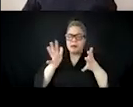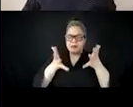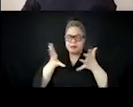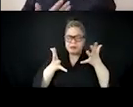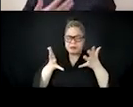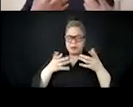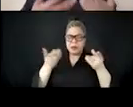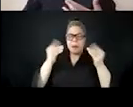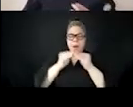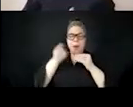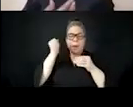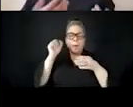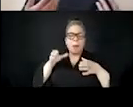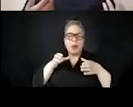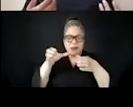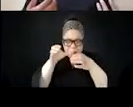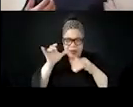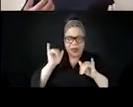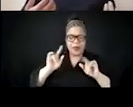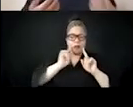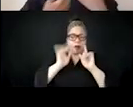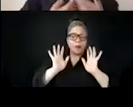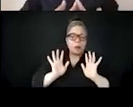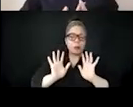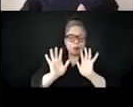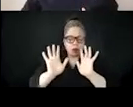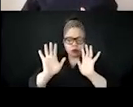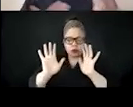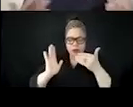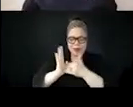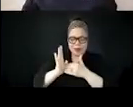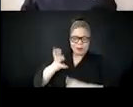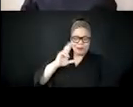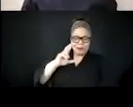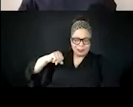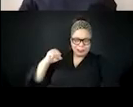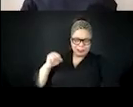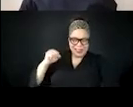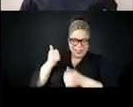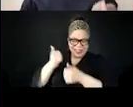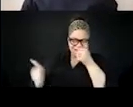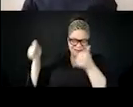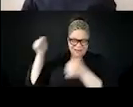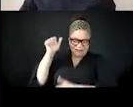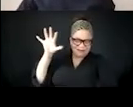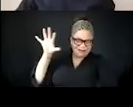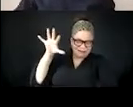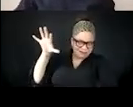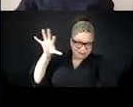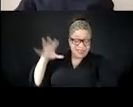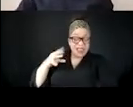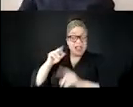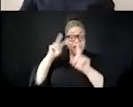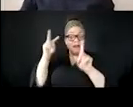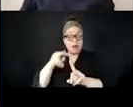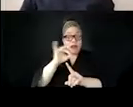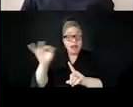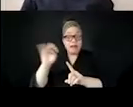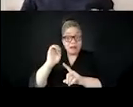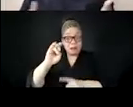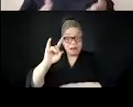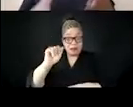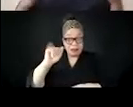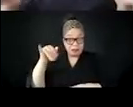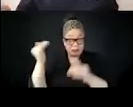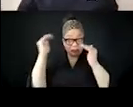media justice that our freedom movements are the largest organized defense in the United States from a slide into that right-wing authoritarianism.